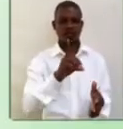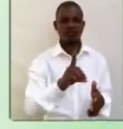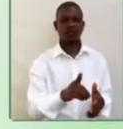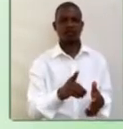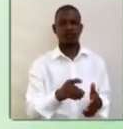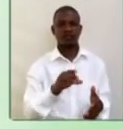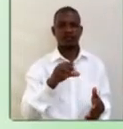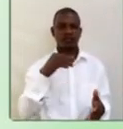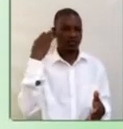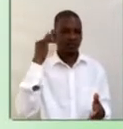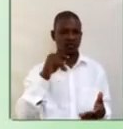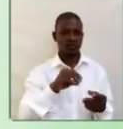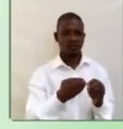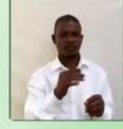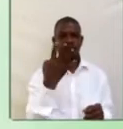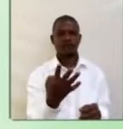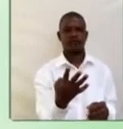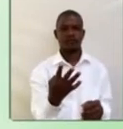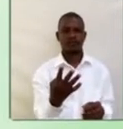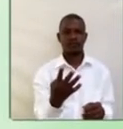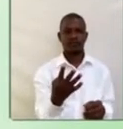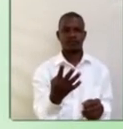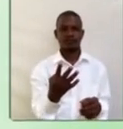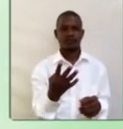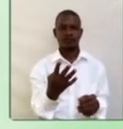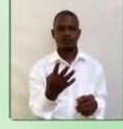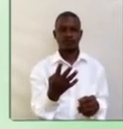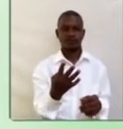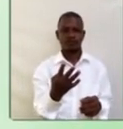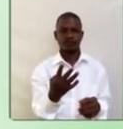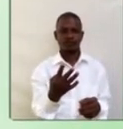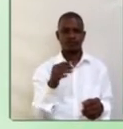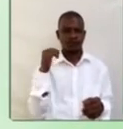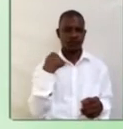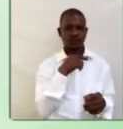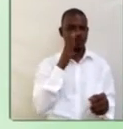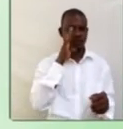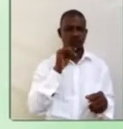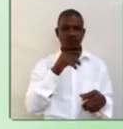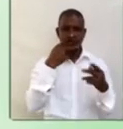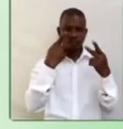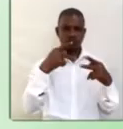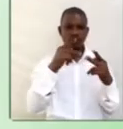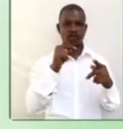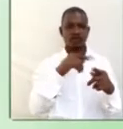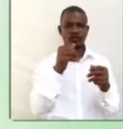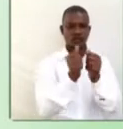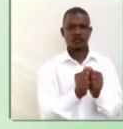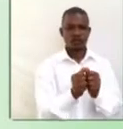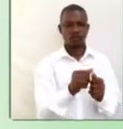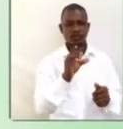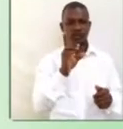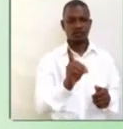Sound number four. Shall we pronounce together? D,